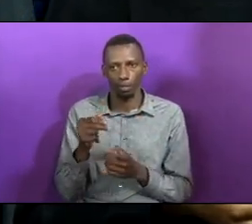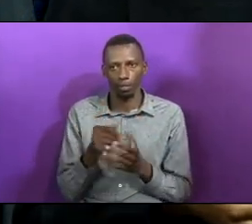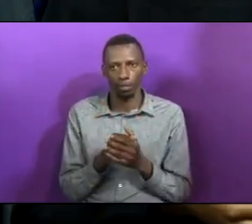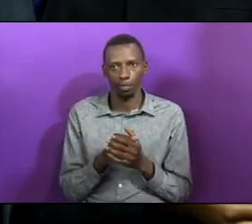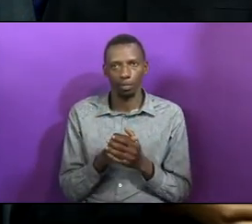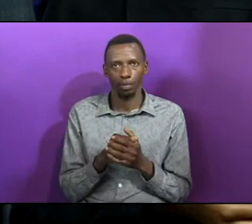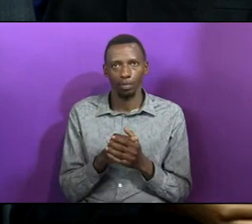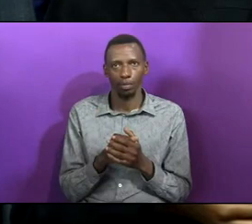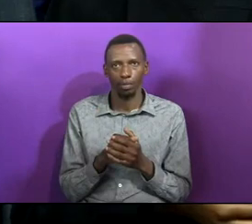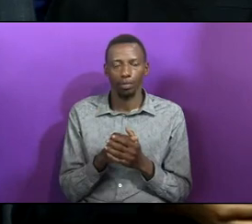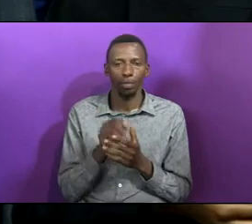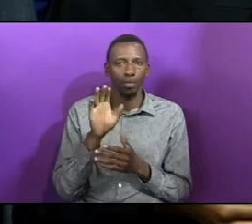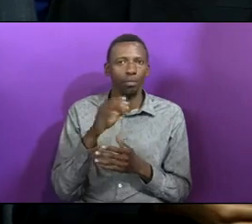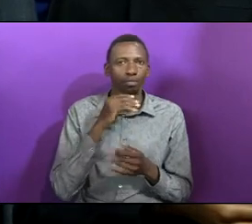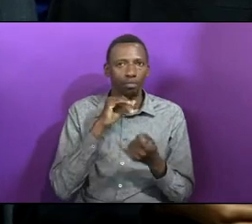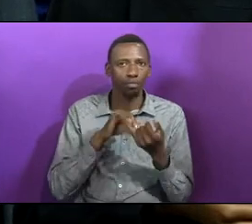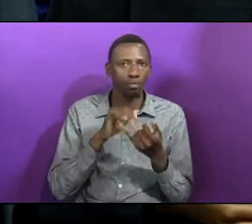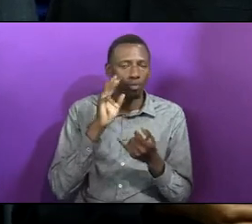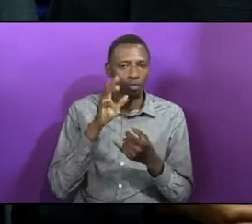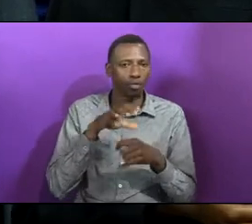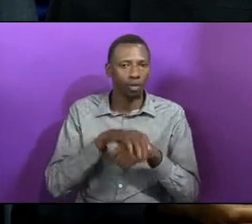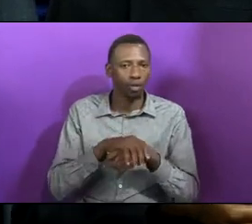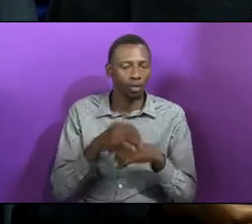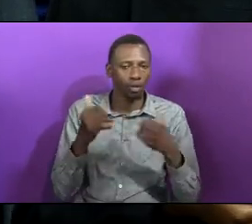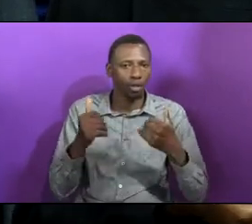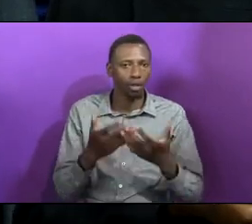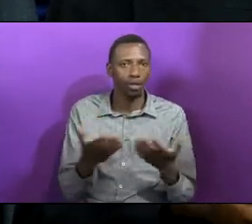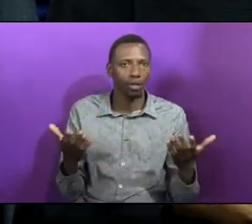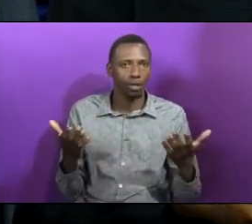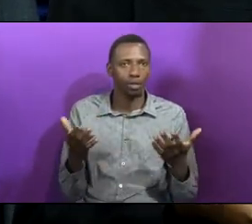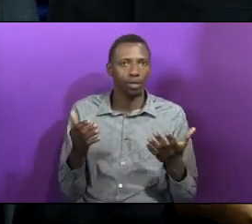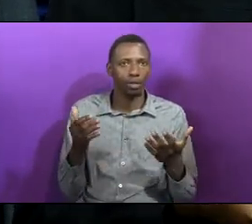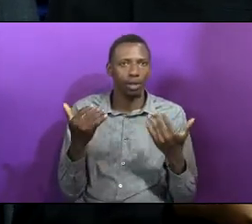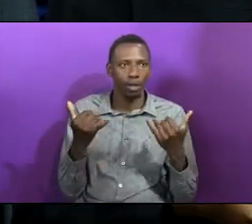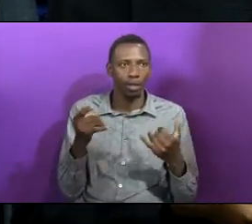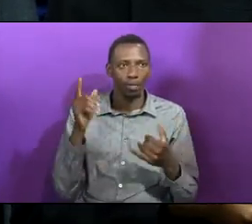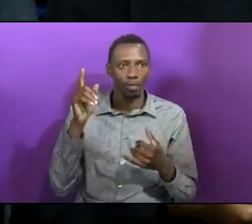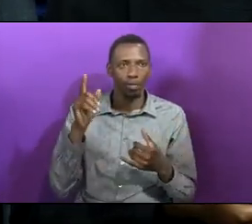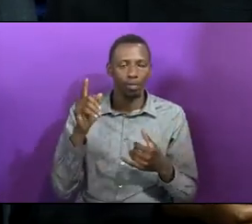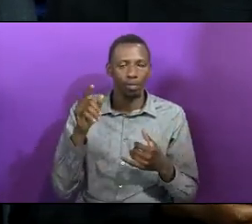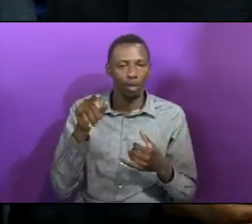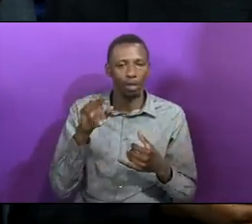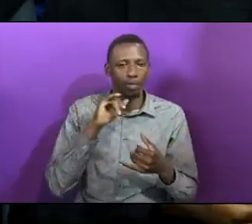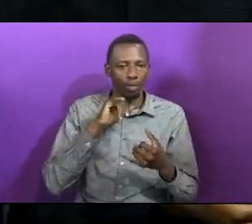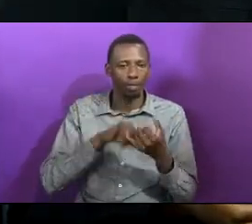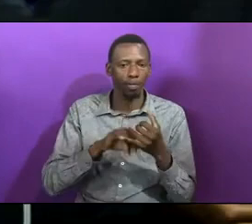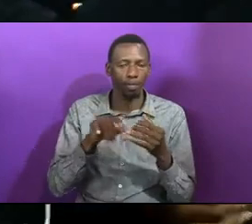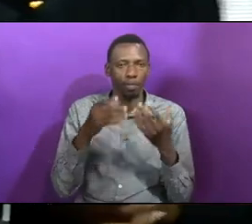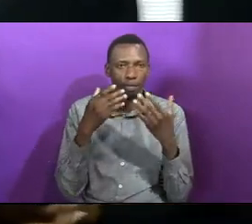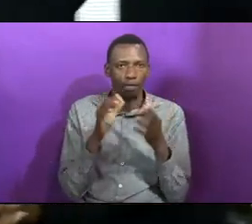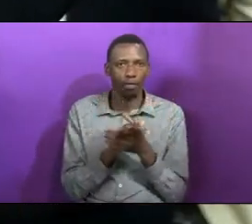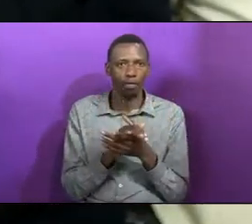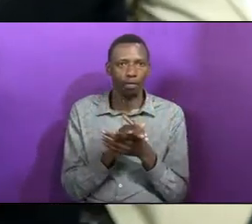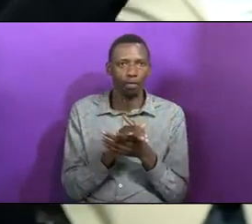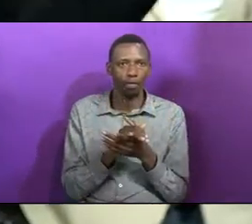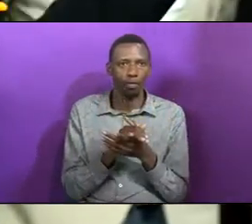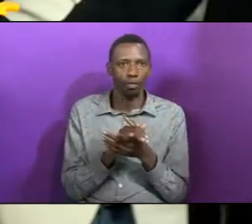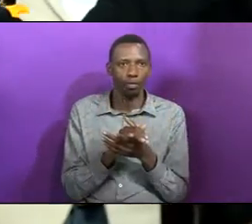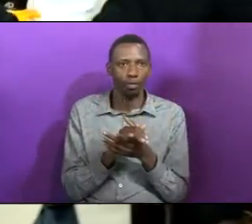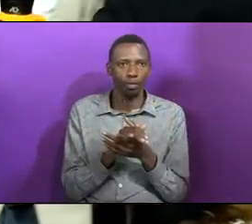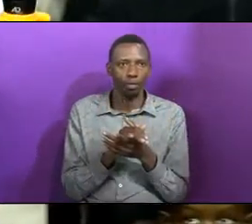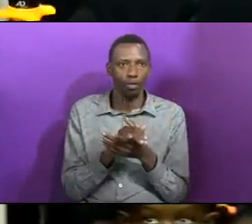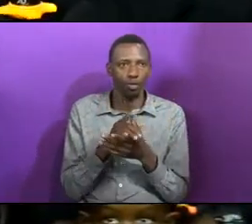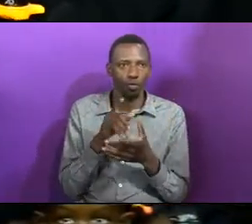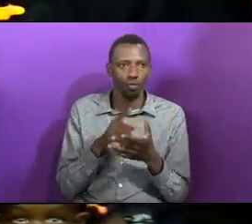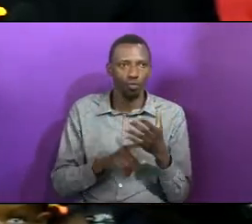Will your husband get anything from he married you? What is the profit that you are